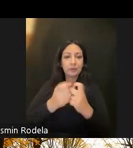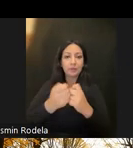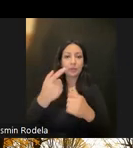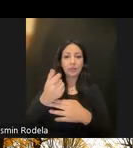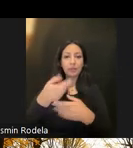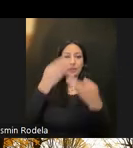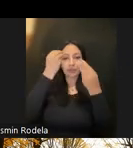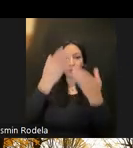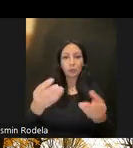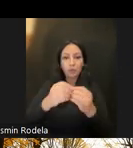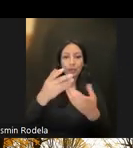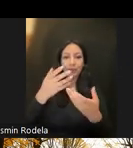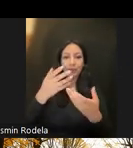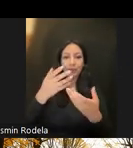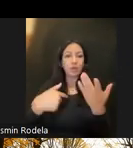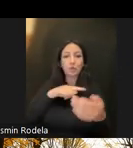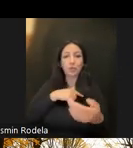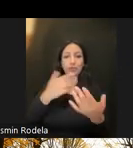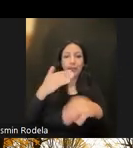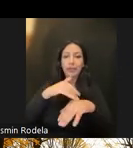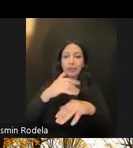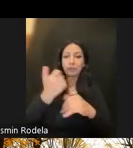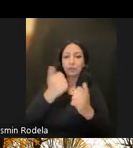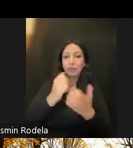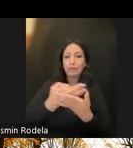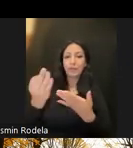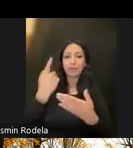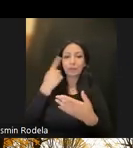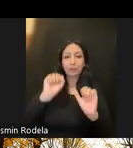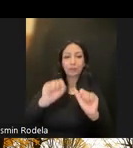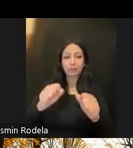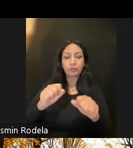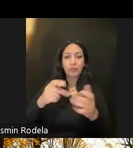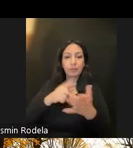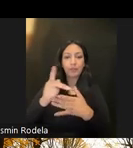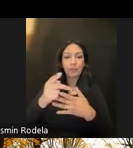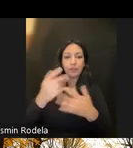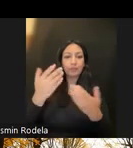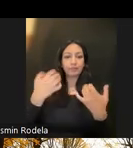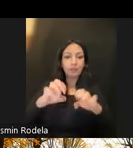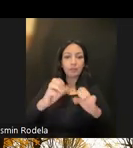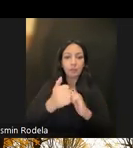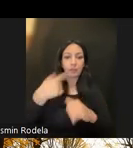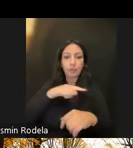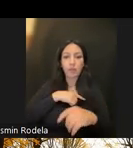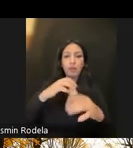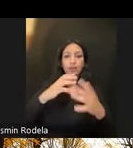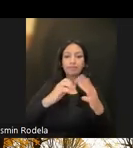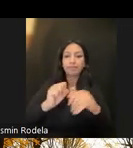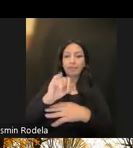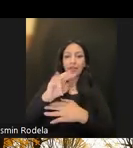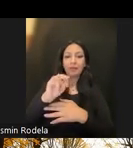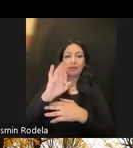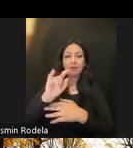information on where we are with the financing and affordability efforts, as well as our infrastructure and access